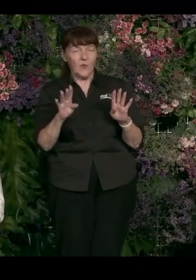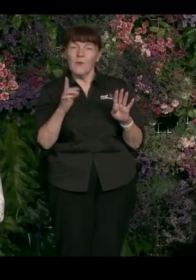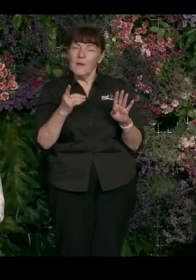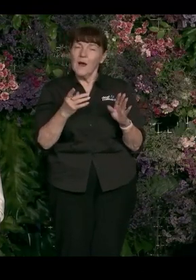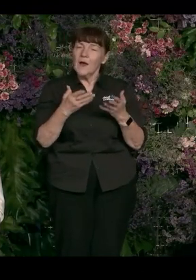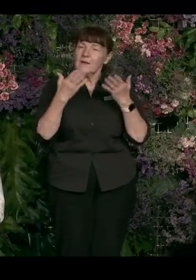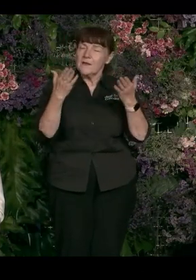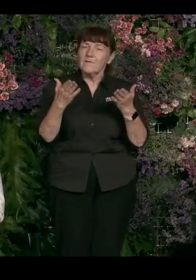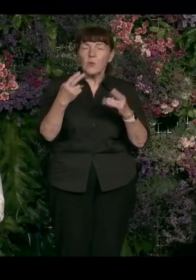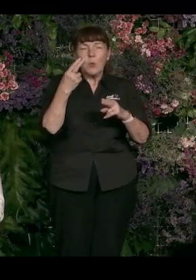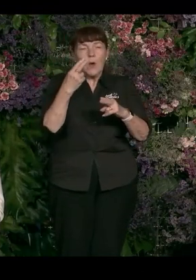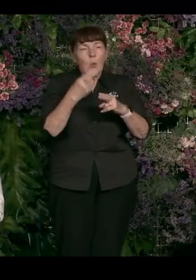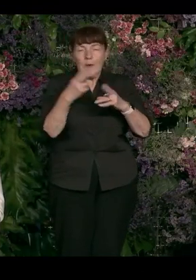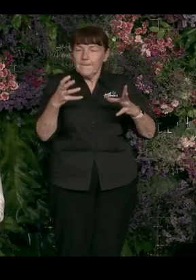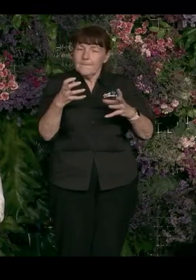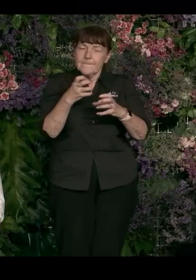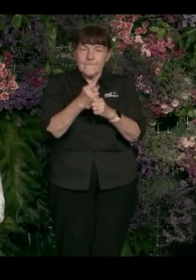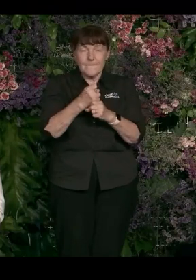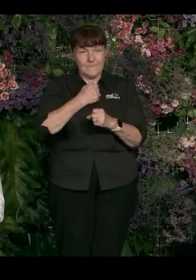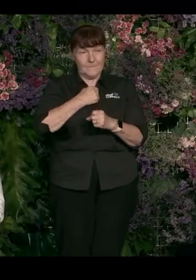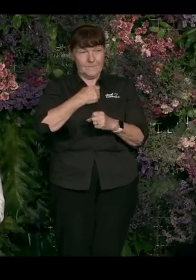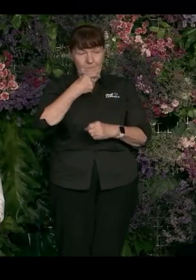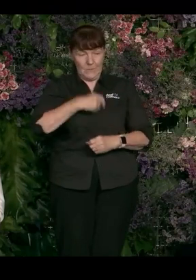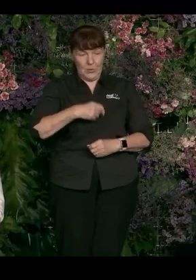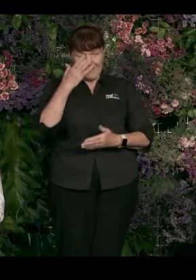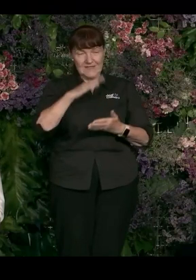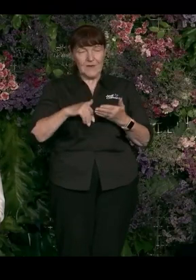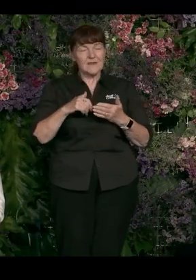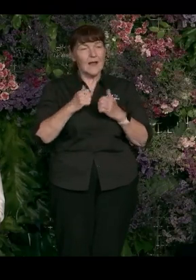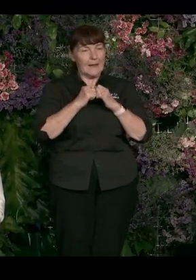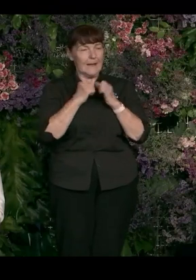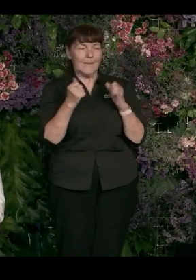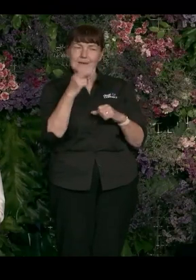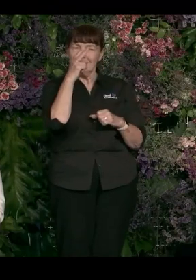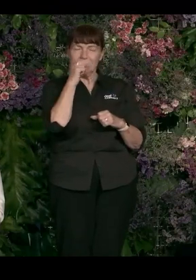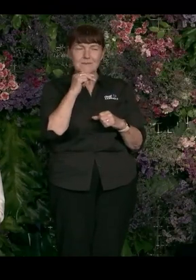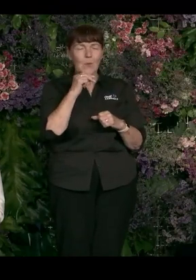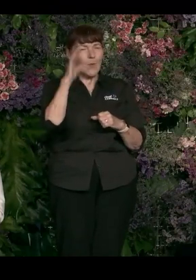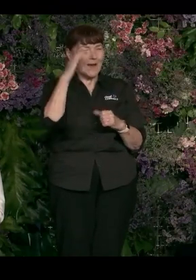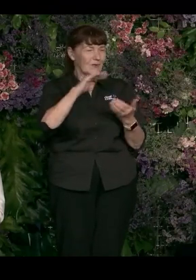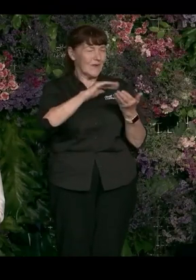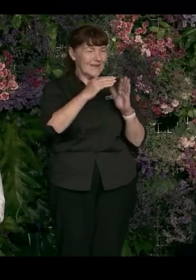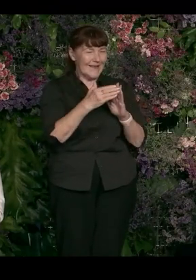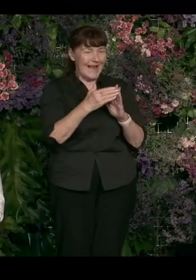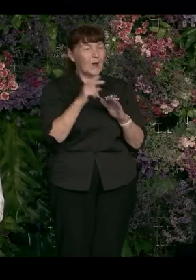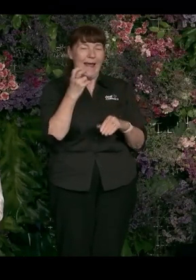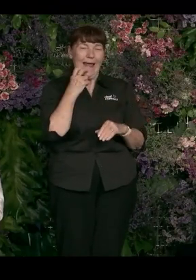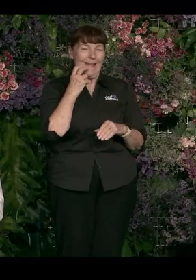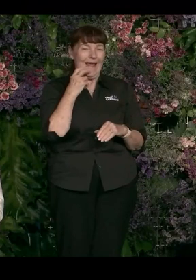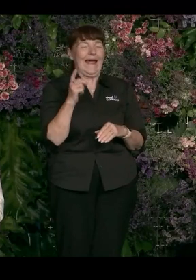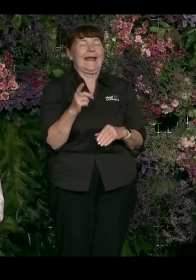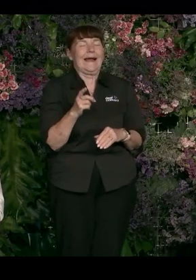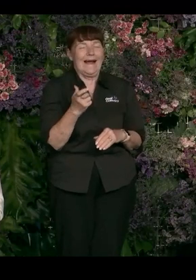a quick pricey of my experience. I came out in a small country town here in Australia called Adelaide